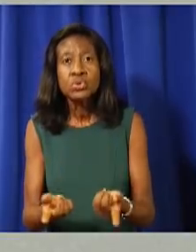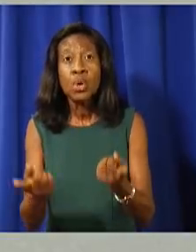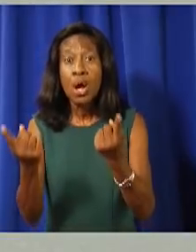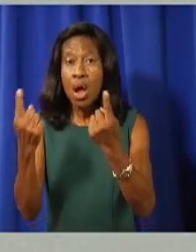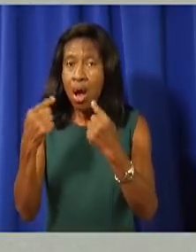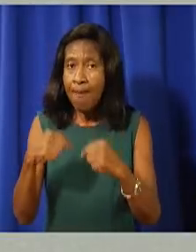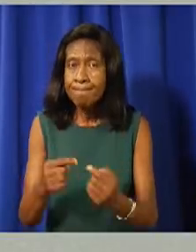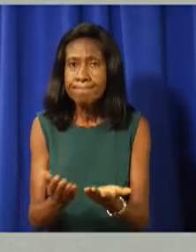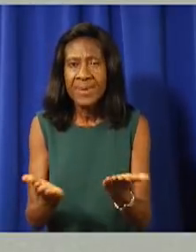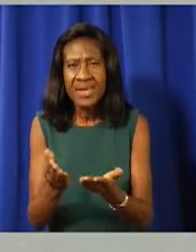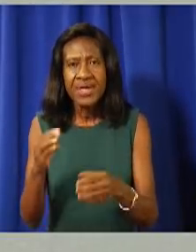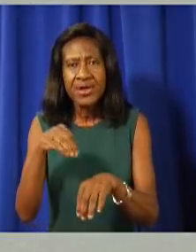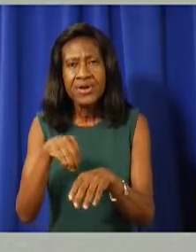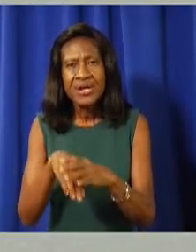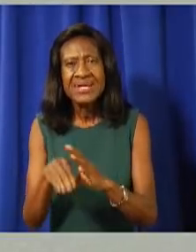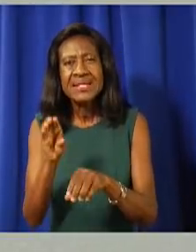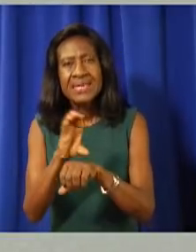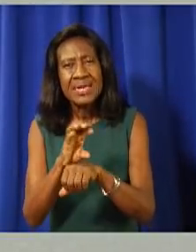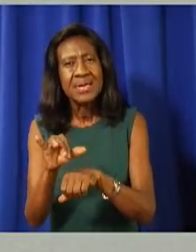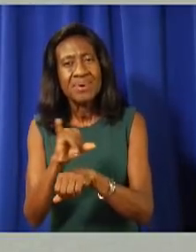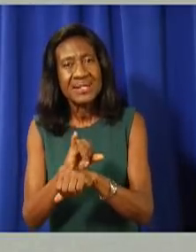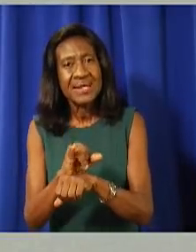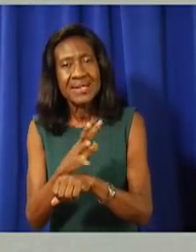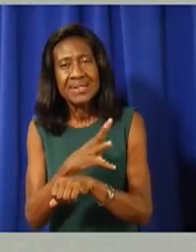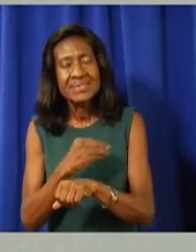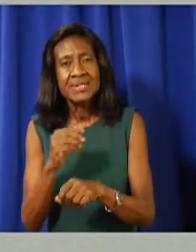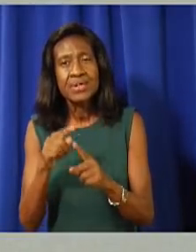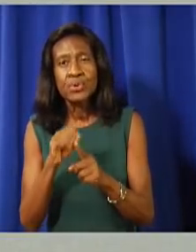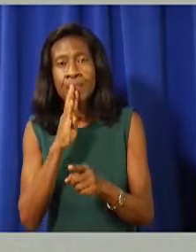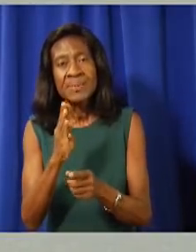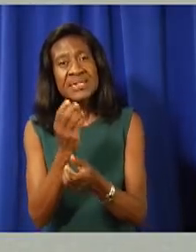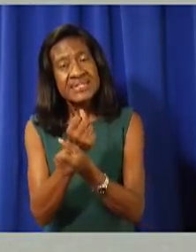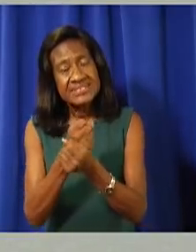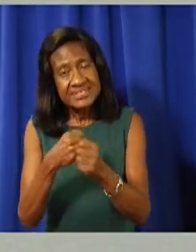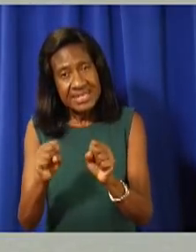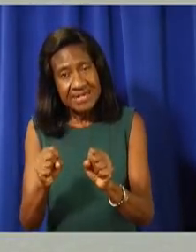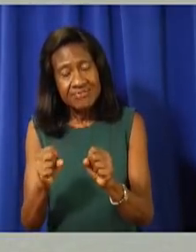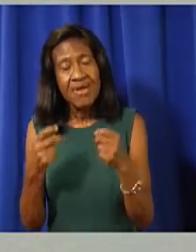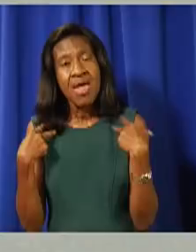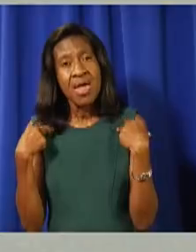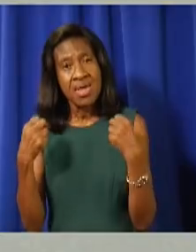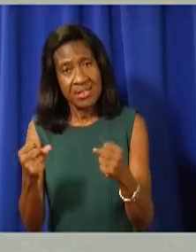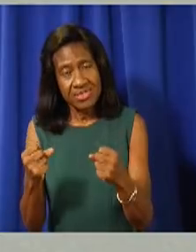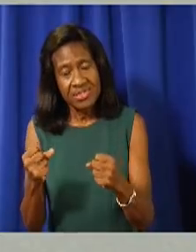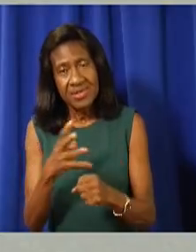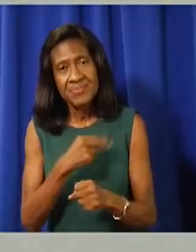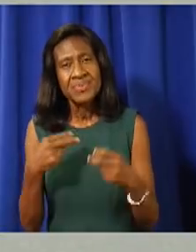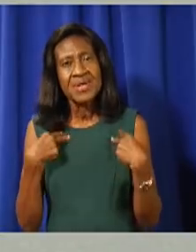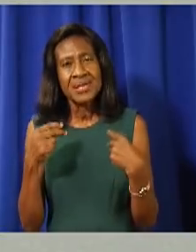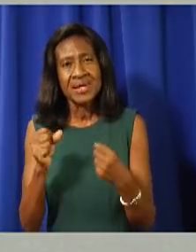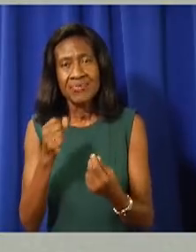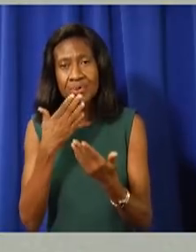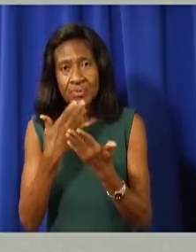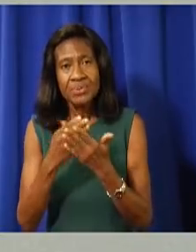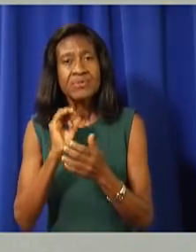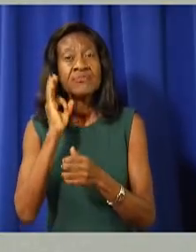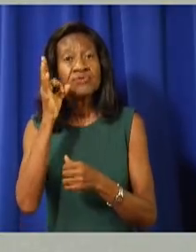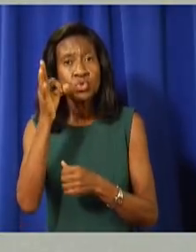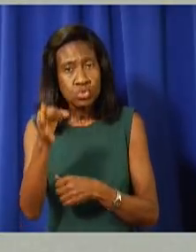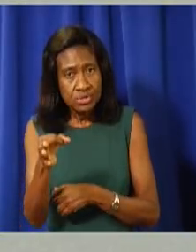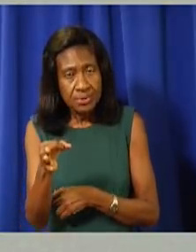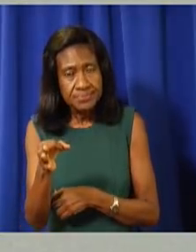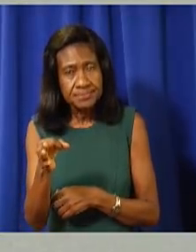share our vision of a safe, healthy and prosperous future. It saddens me